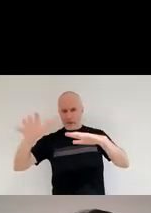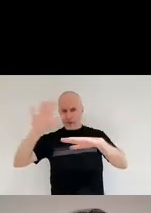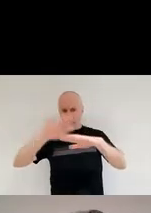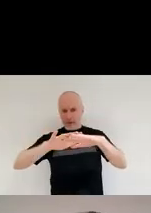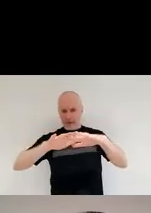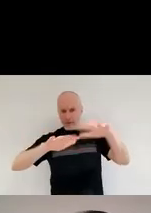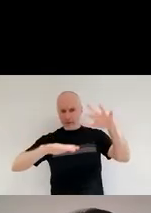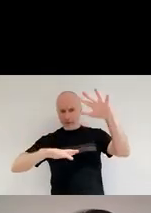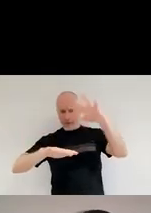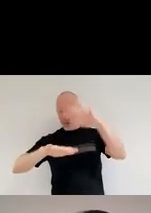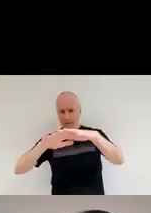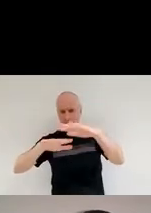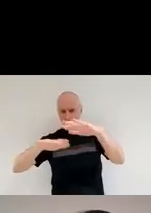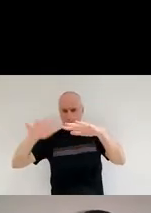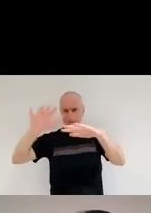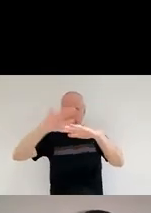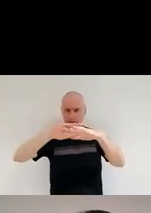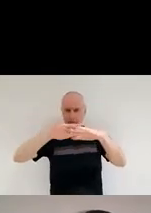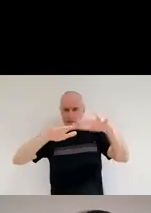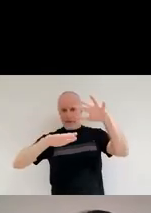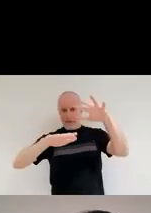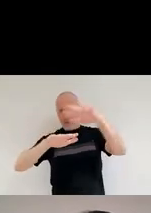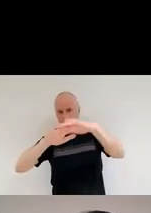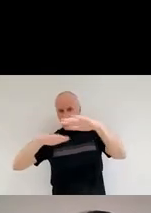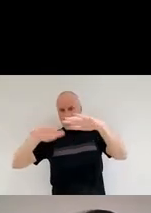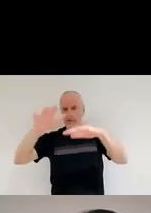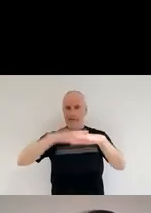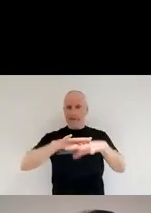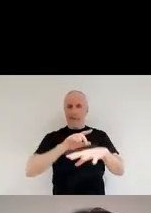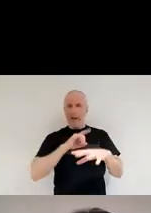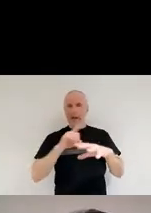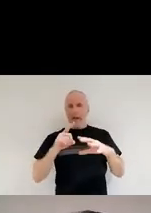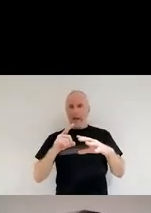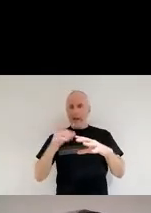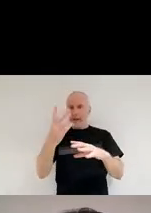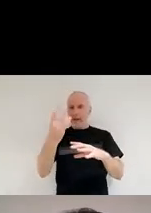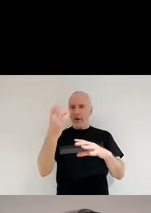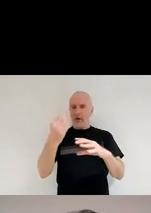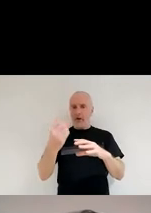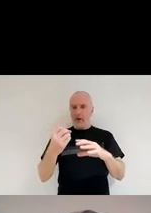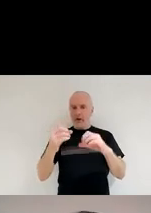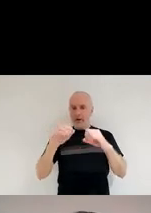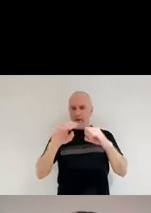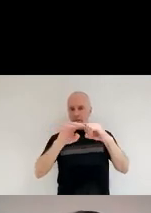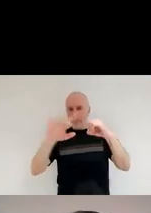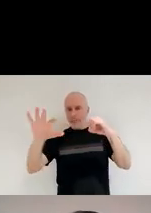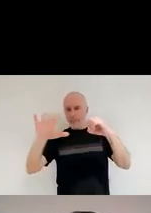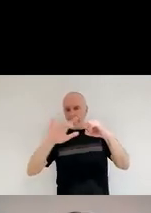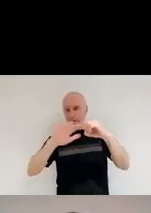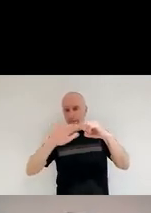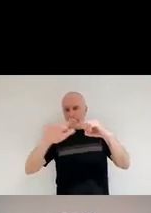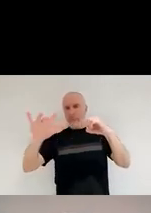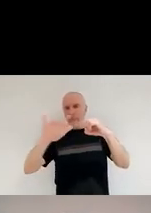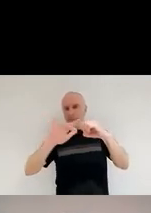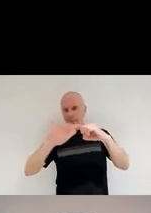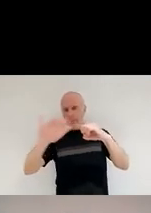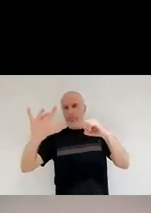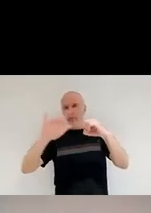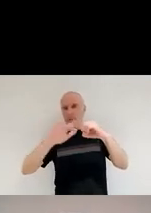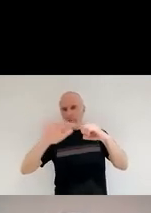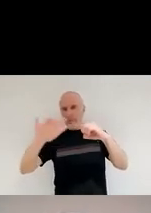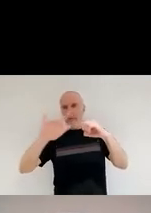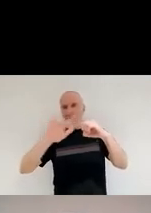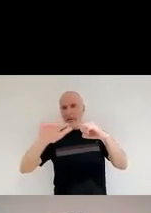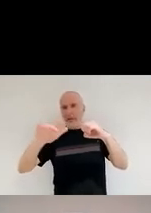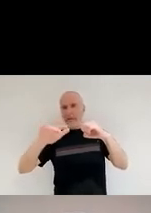this pulsations of the star that I just talked about, the disposes that send material off. then whenever you sent the material